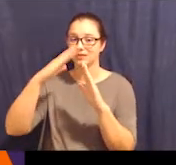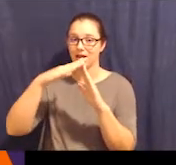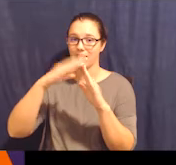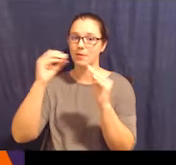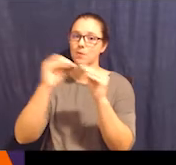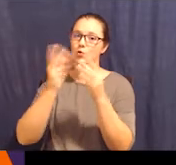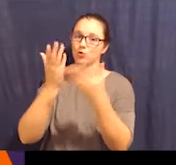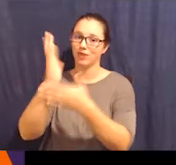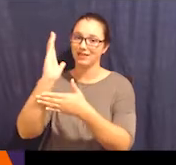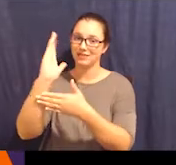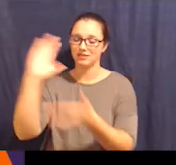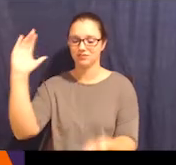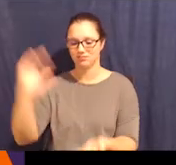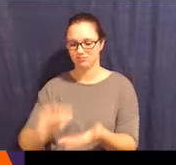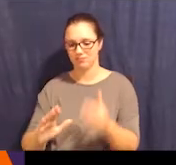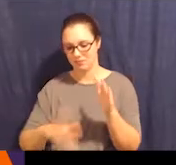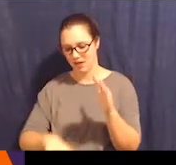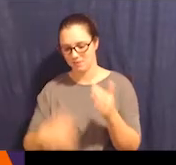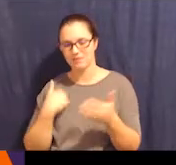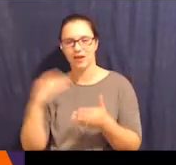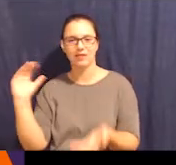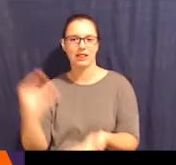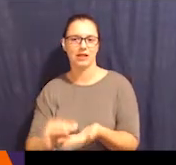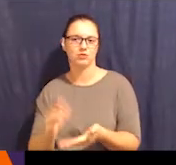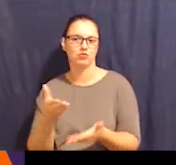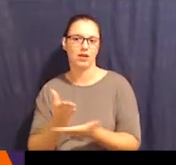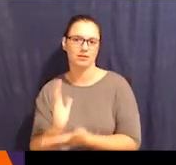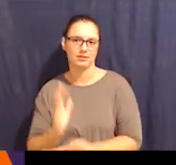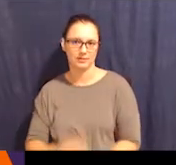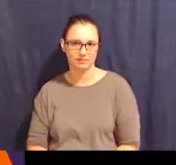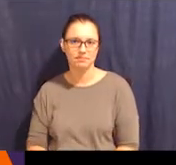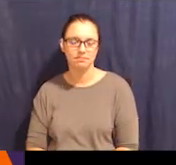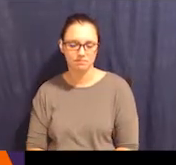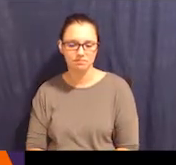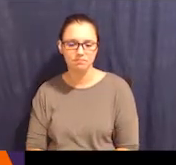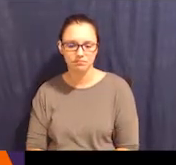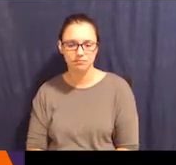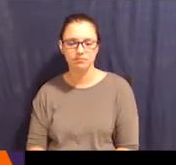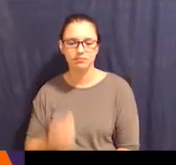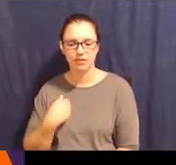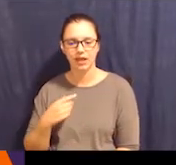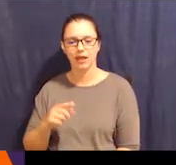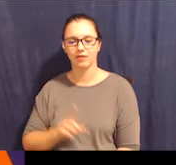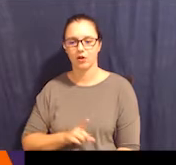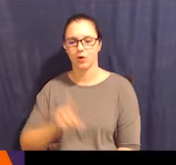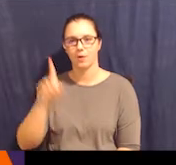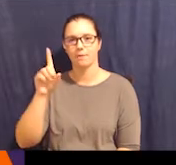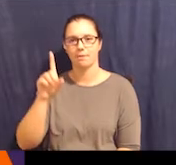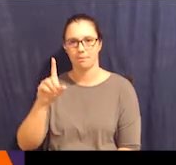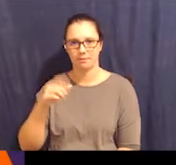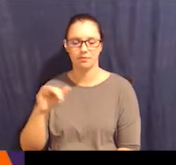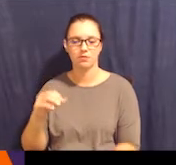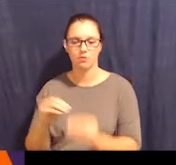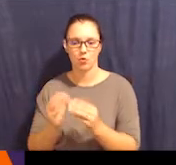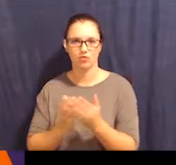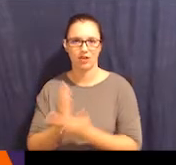the top of the pyramid, we have more rights. At the very bottom, we have less, less rights. And then you have an arrow pointing up, more rights. So as